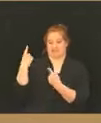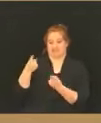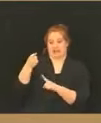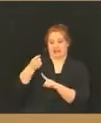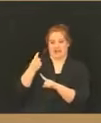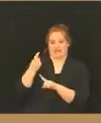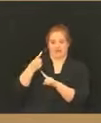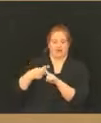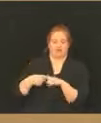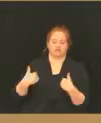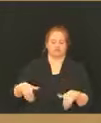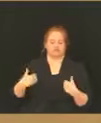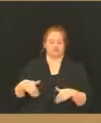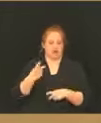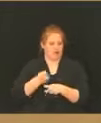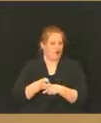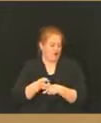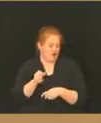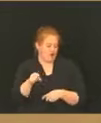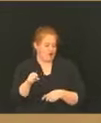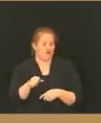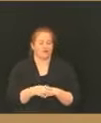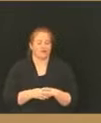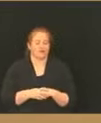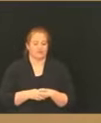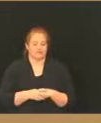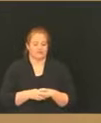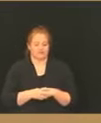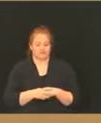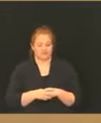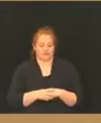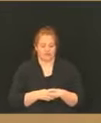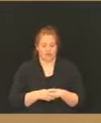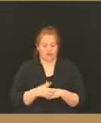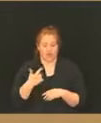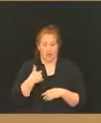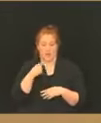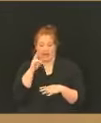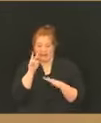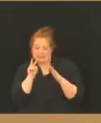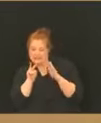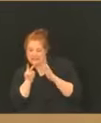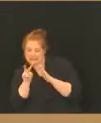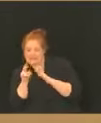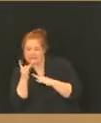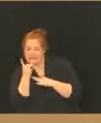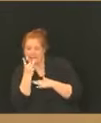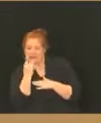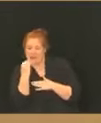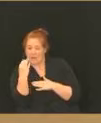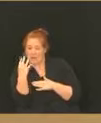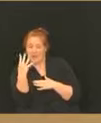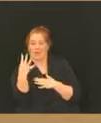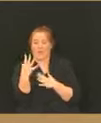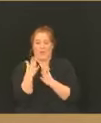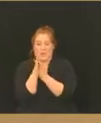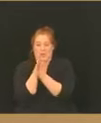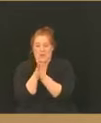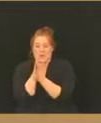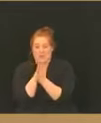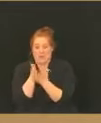lived through. And at this point, we have this light at the end of the tunnel, but it is just coming way slower than any of us had hoped for.